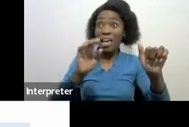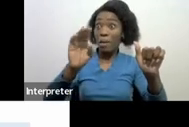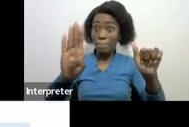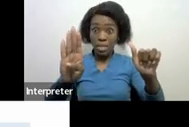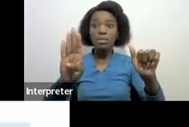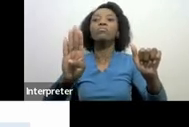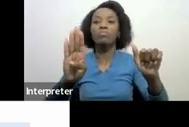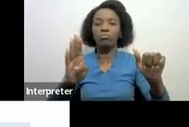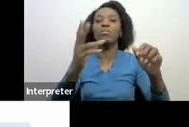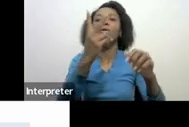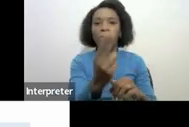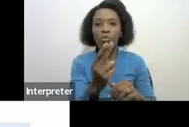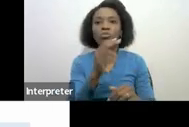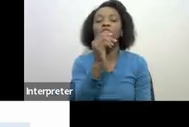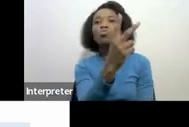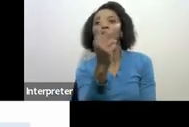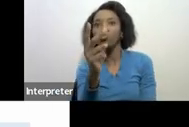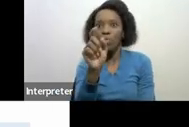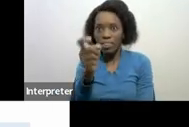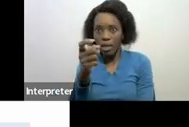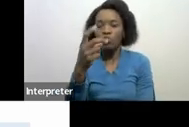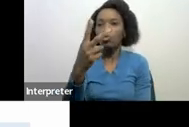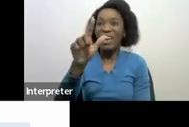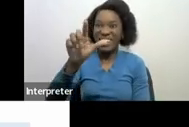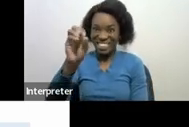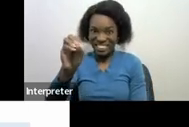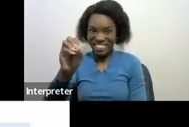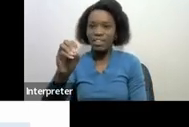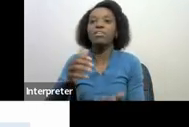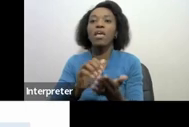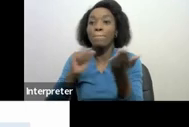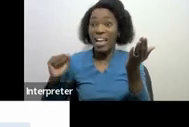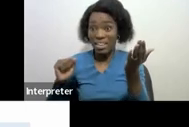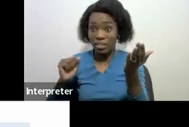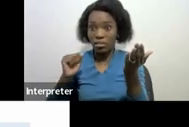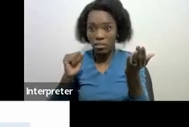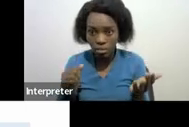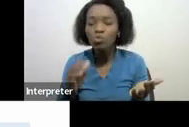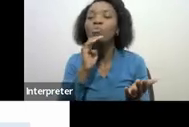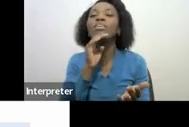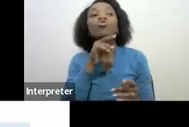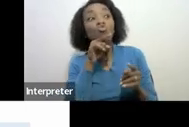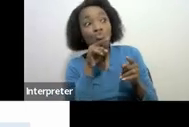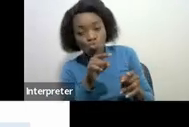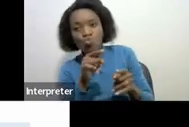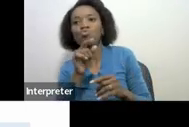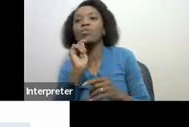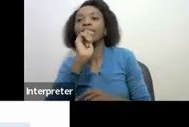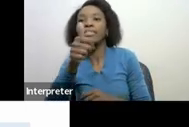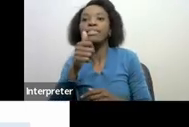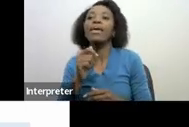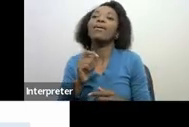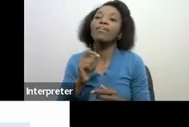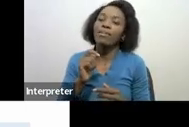which was $22,270 and then the amount you buy a taxpayer during that specific assessment,